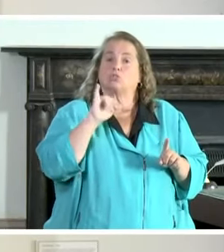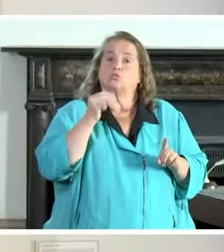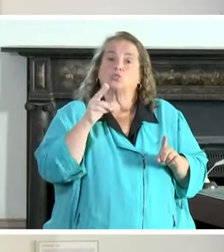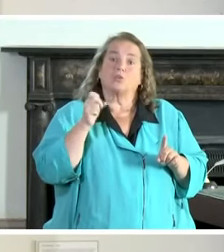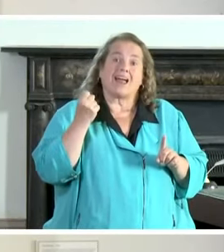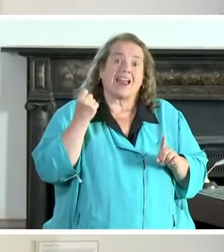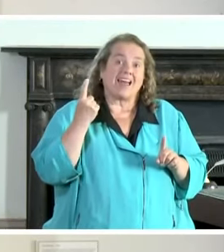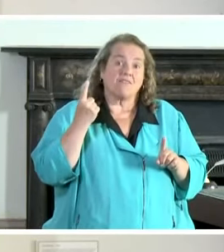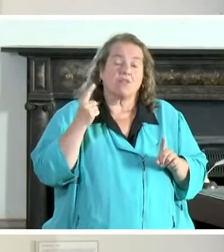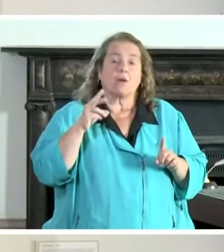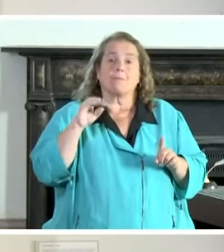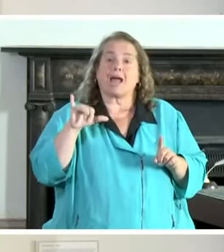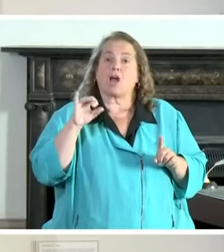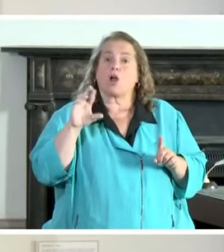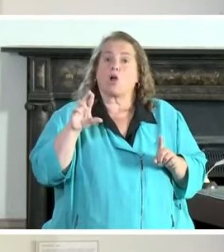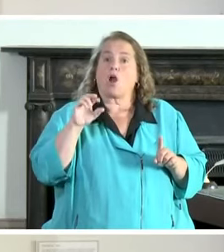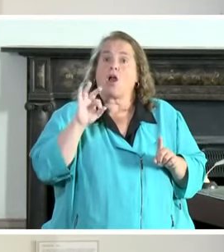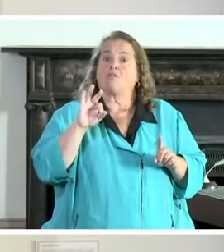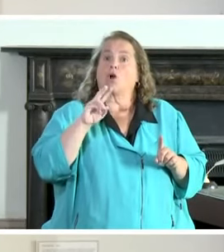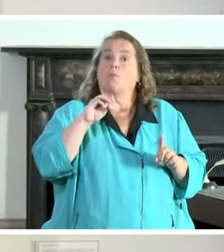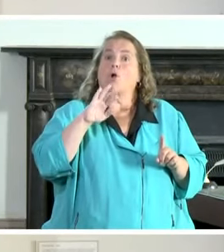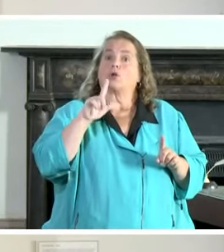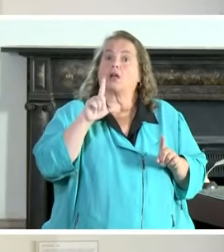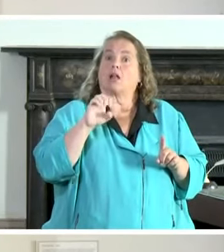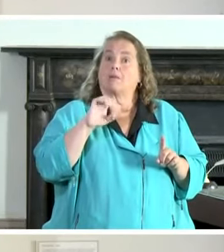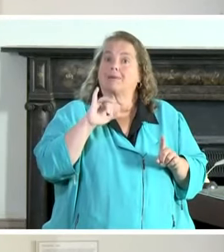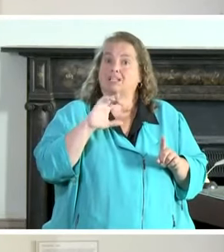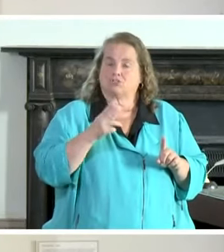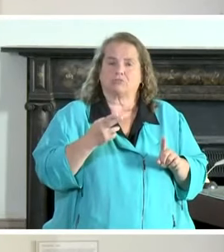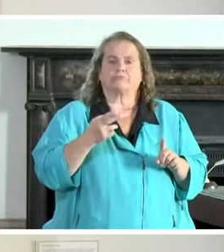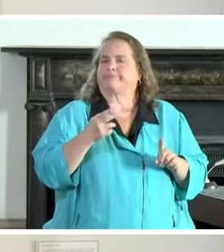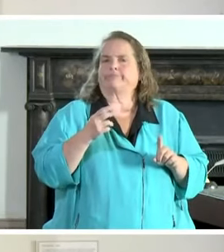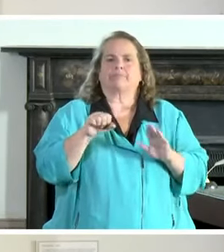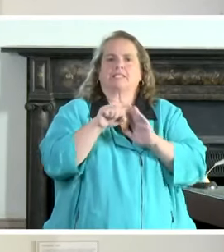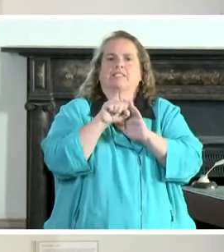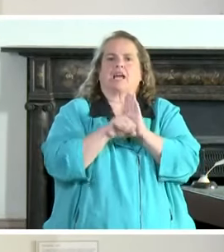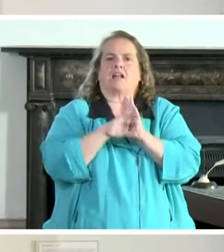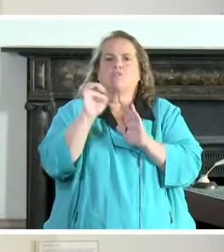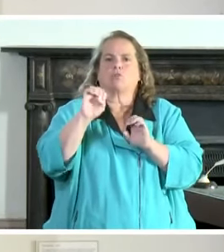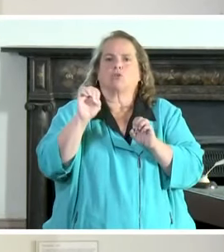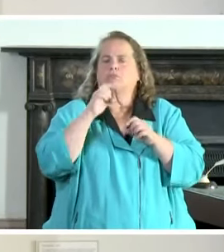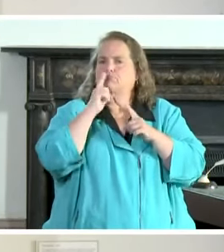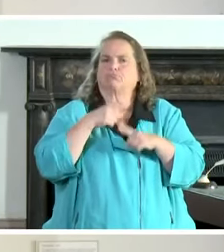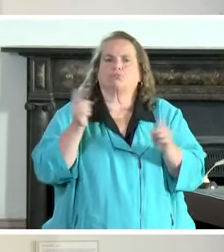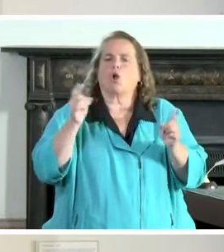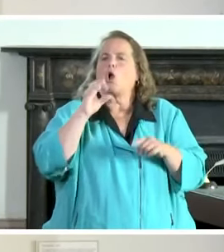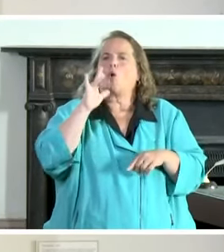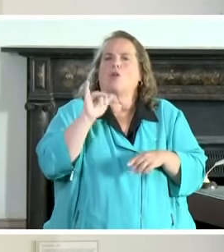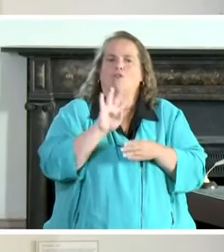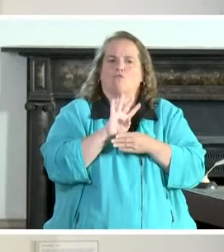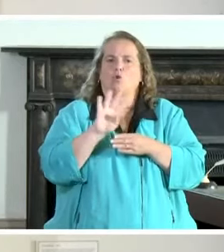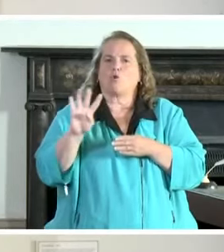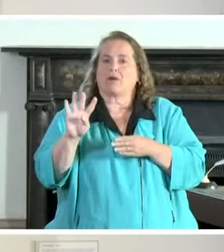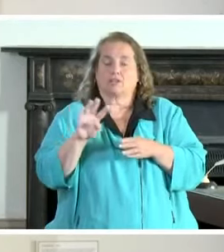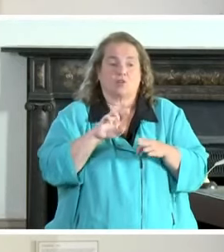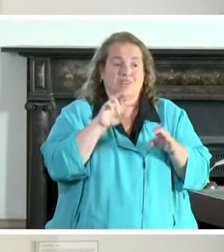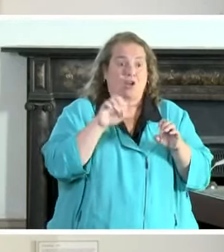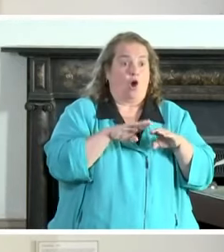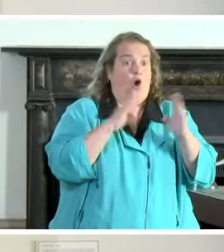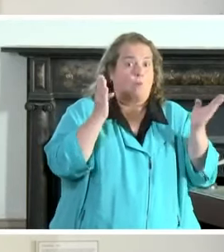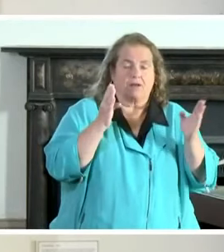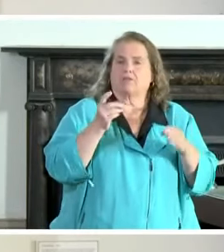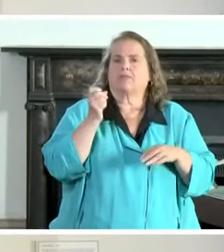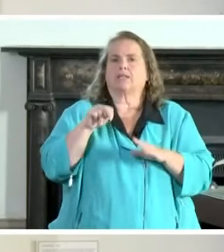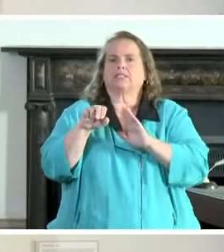of myrtle beach declared a state of emergency so it just took less than four weeks before they went from reopening to declaring a state of